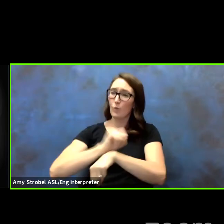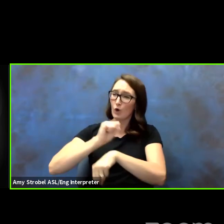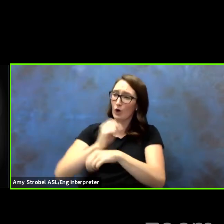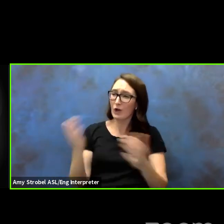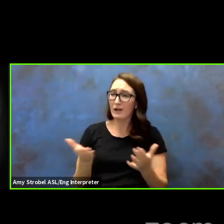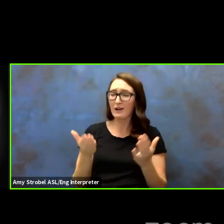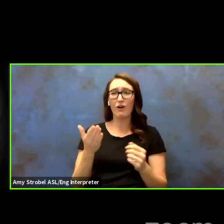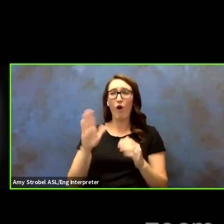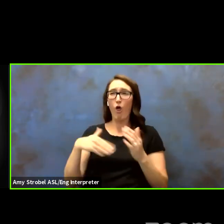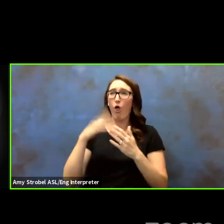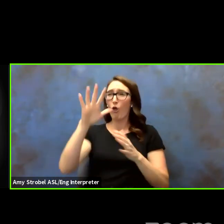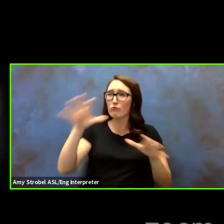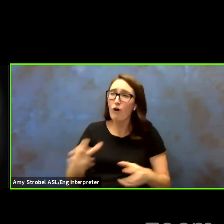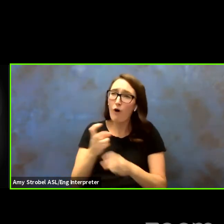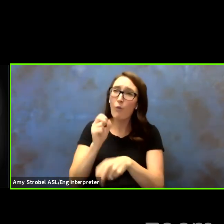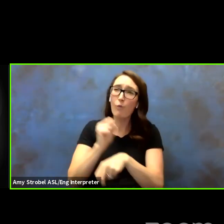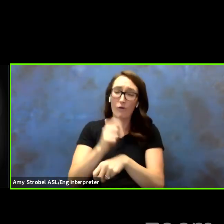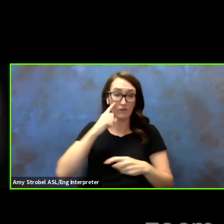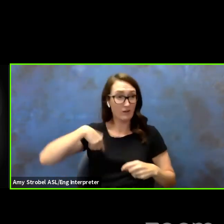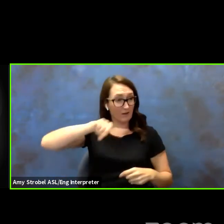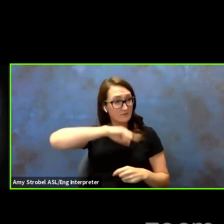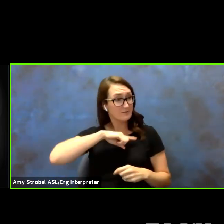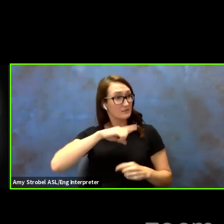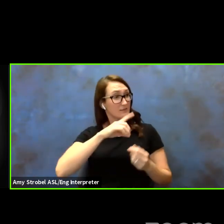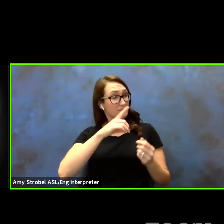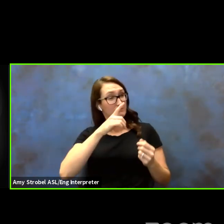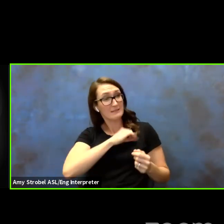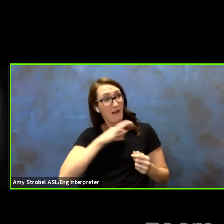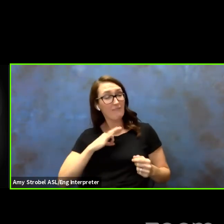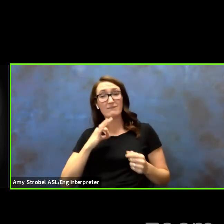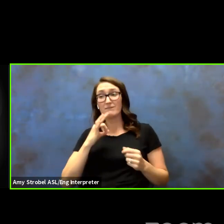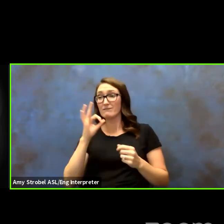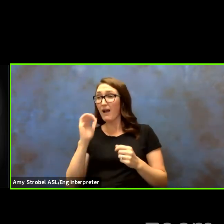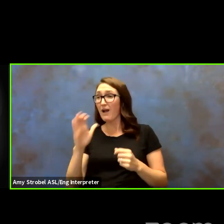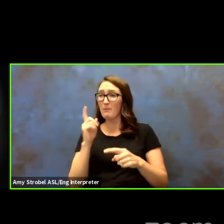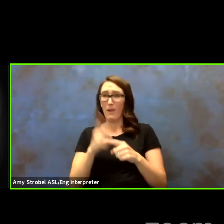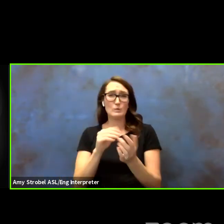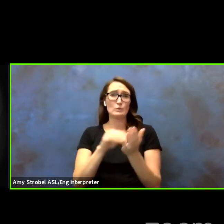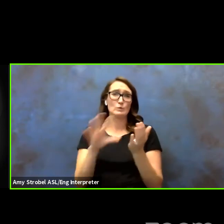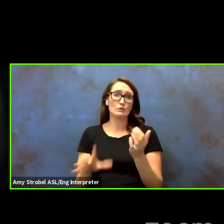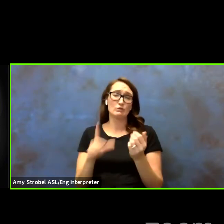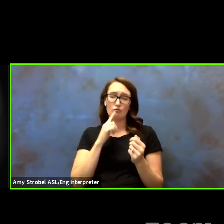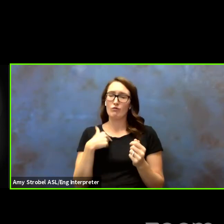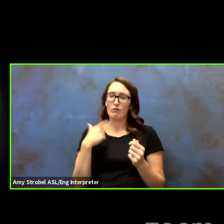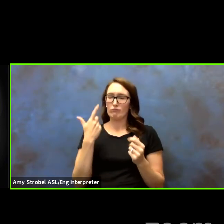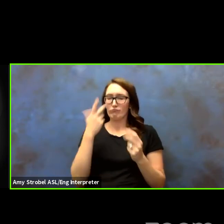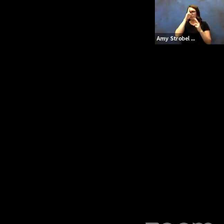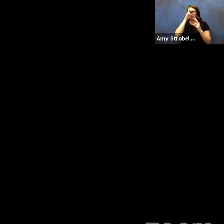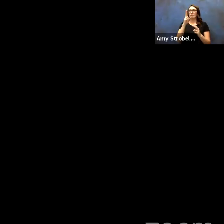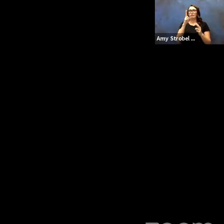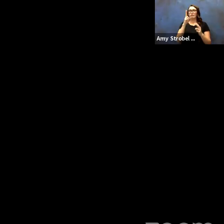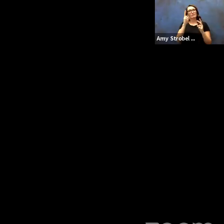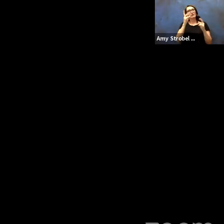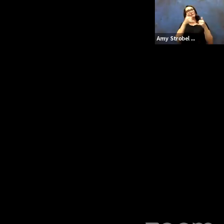and staff, but also to our students. It is a pleasure to present the service awards to the following individuals.